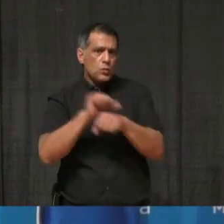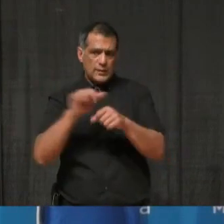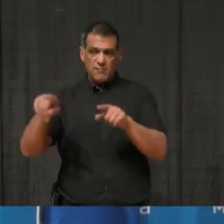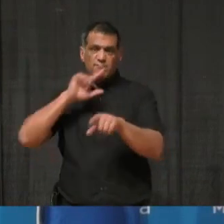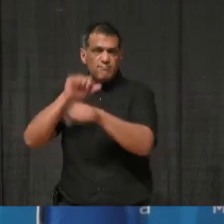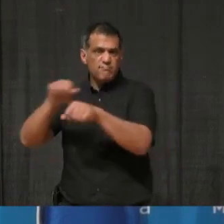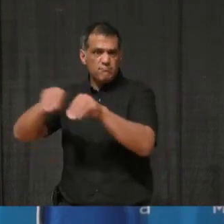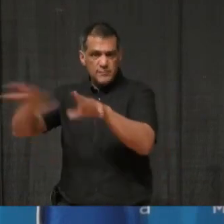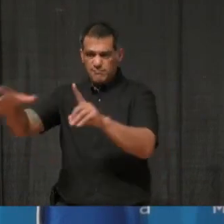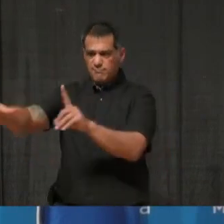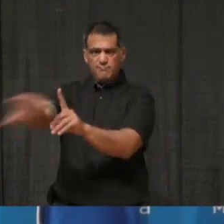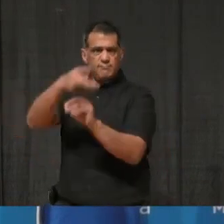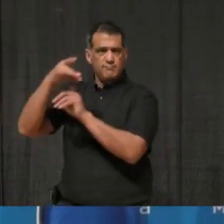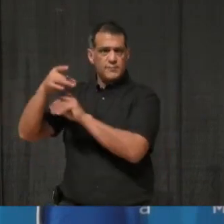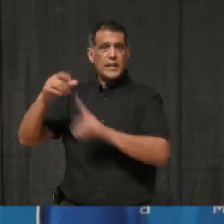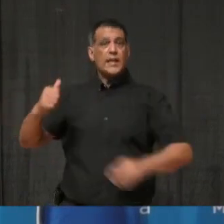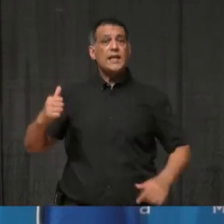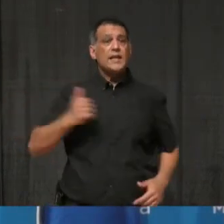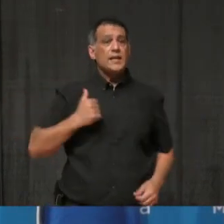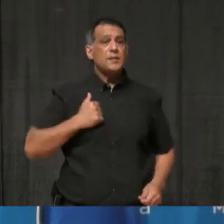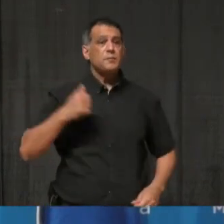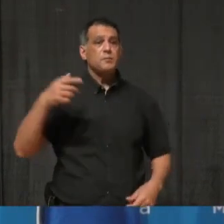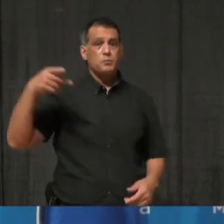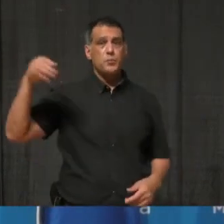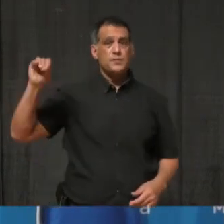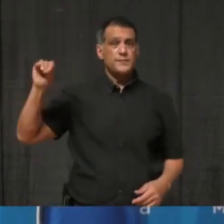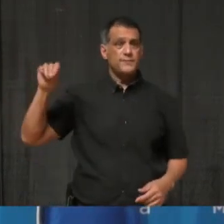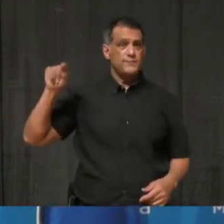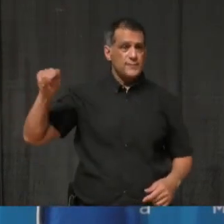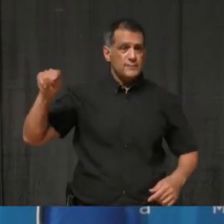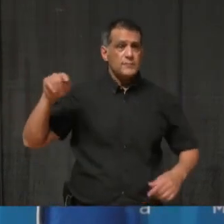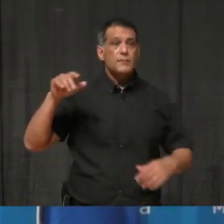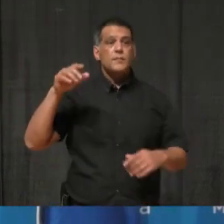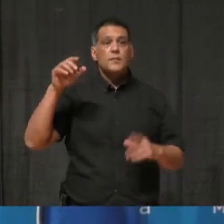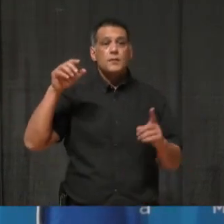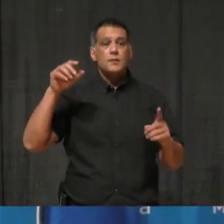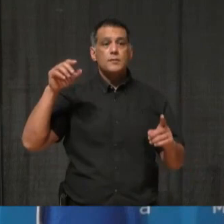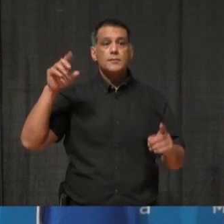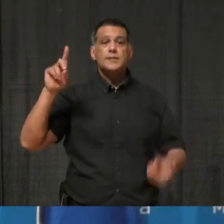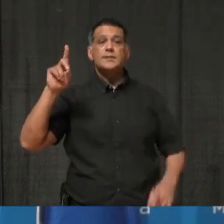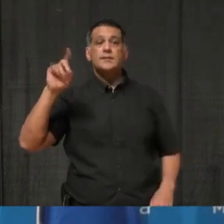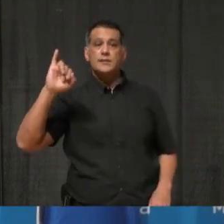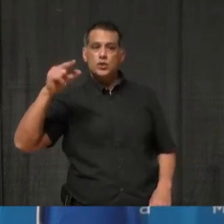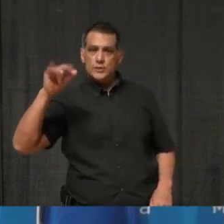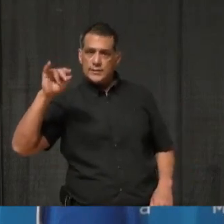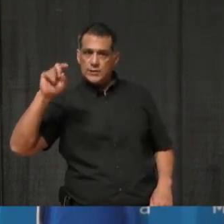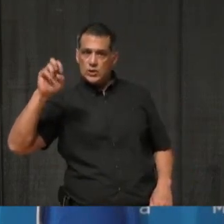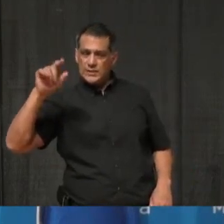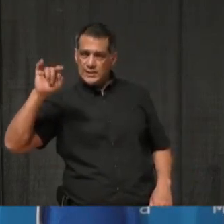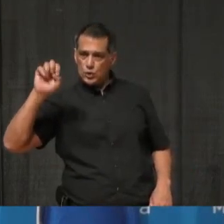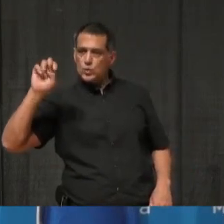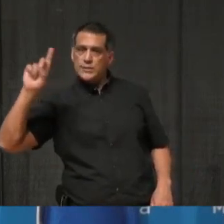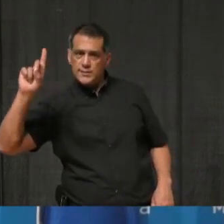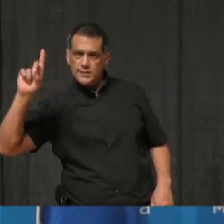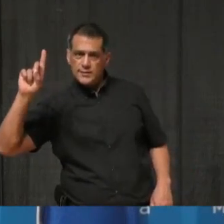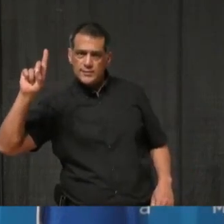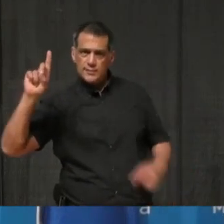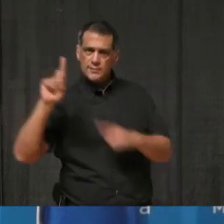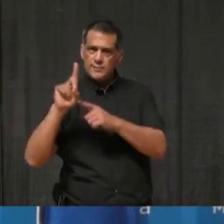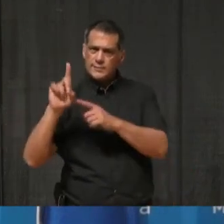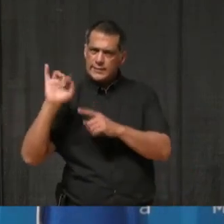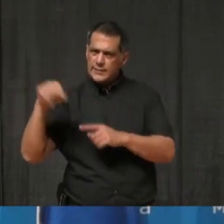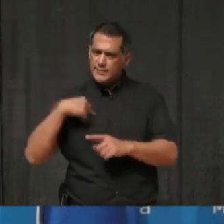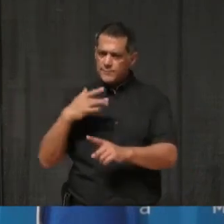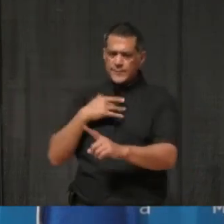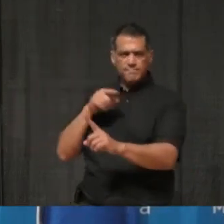so large as Canada Post, and that we're just beginning to learn of the facts. In fact, this only came to my attention before coming down to the press conference. I'm not sure if